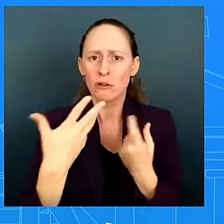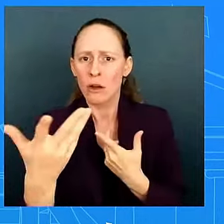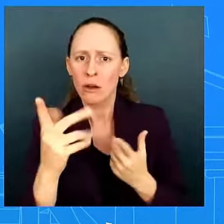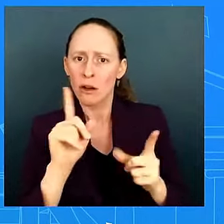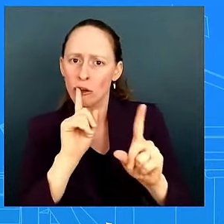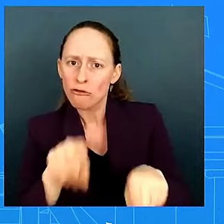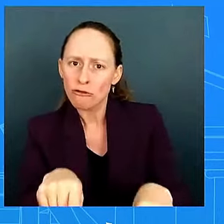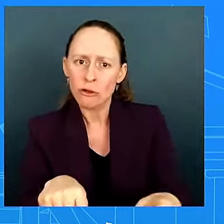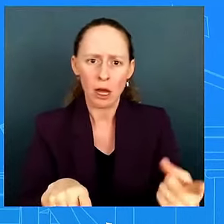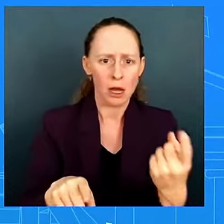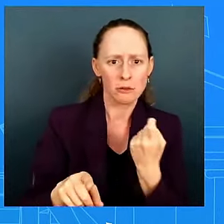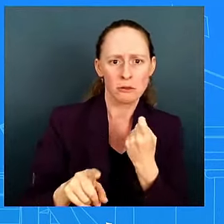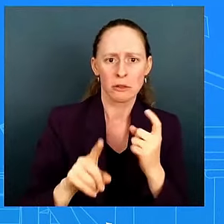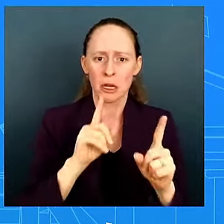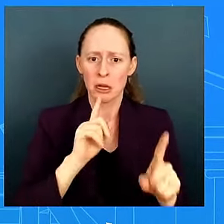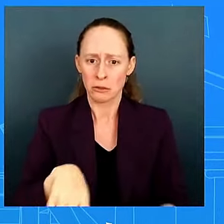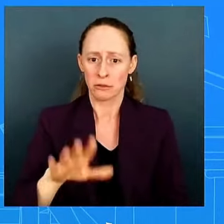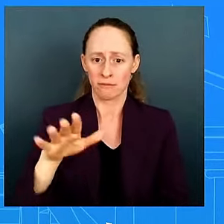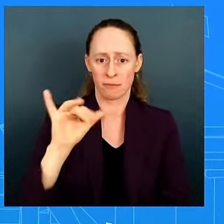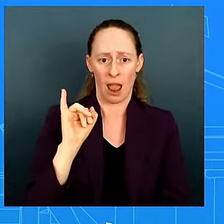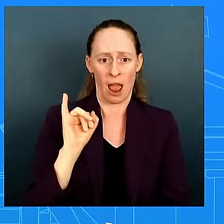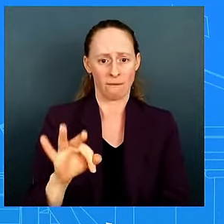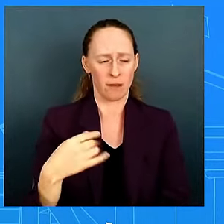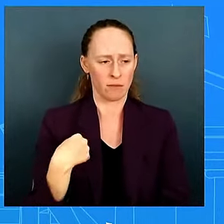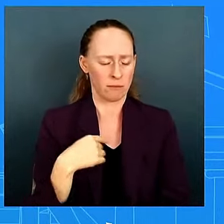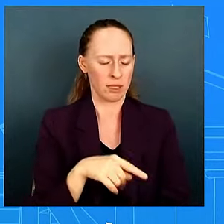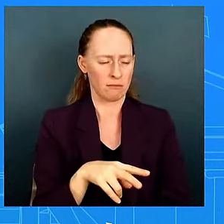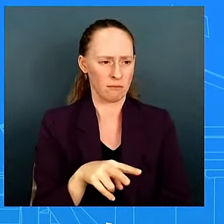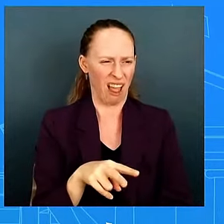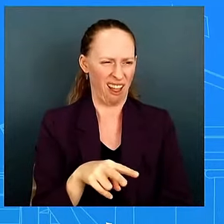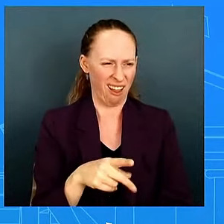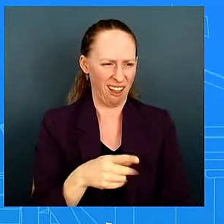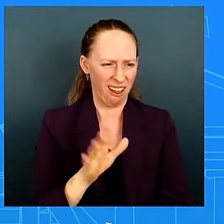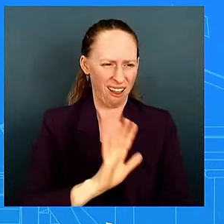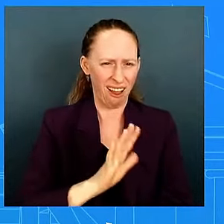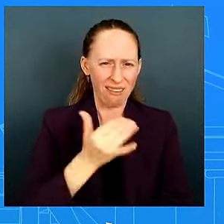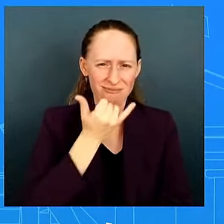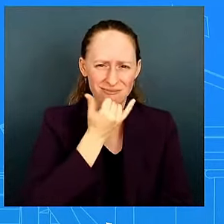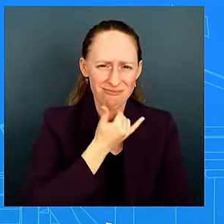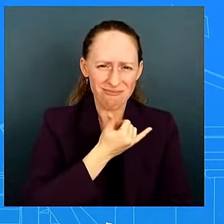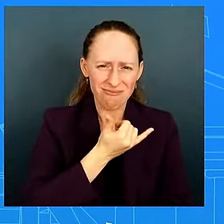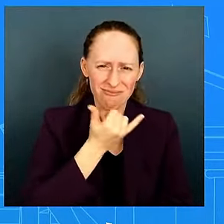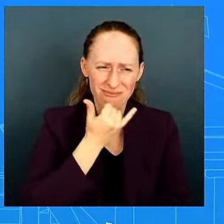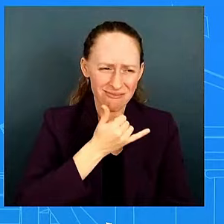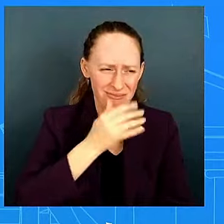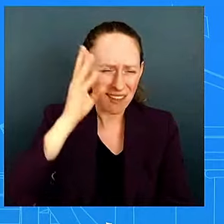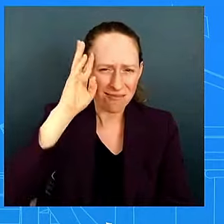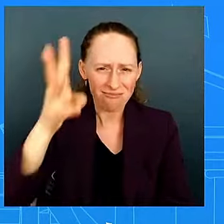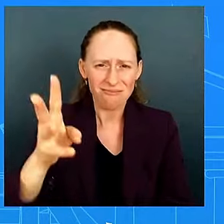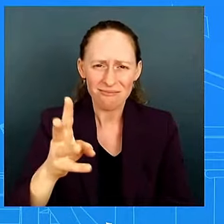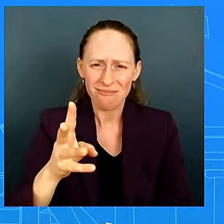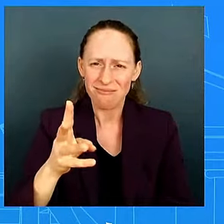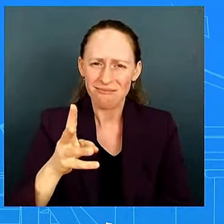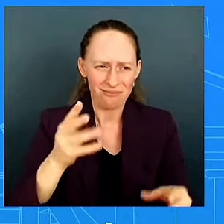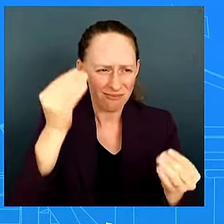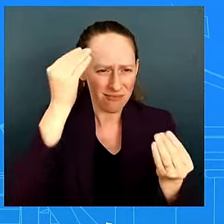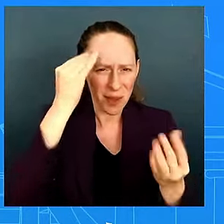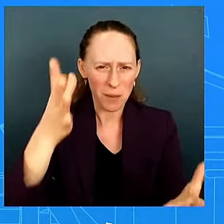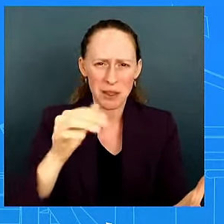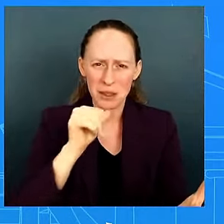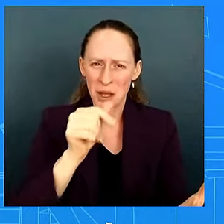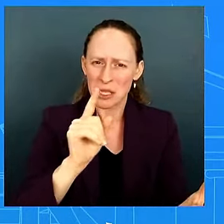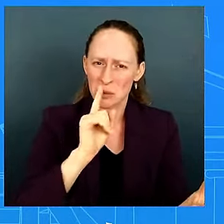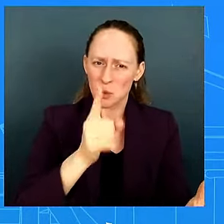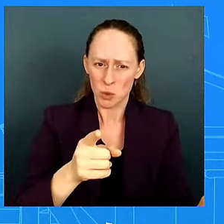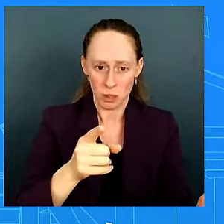don't think is true or something we think we want to push back on that is a right for us to do just like you have a right to push me and say actually